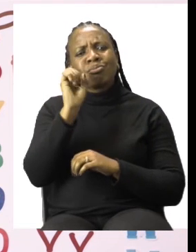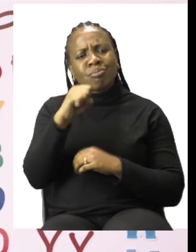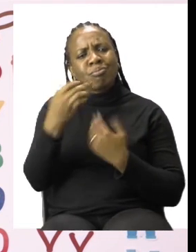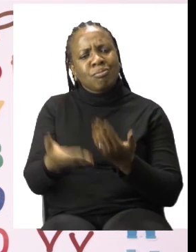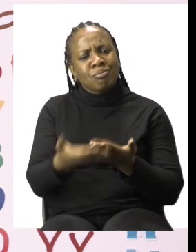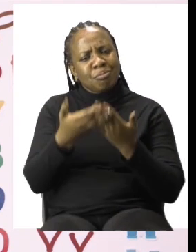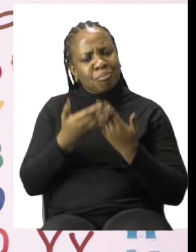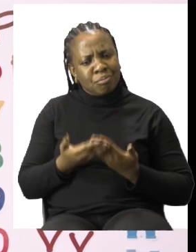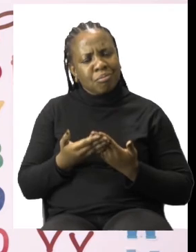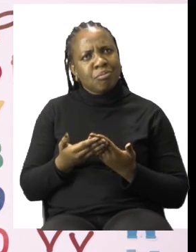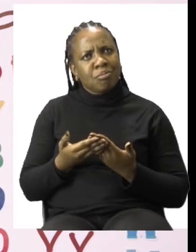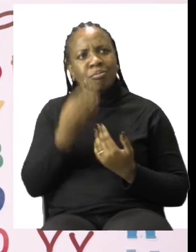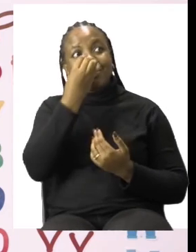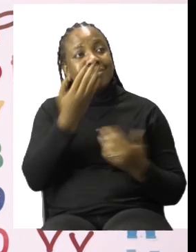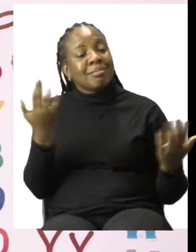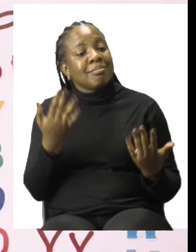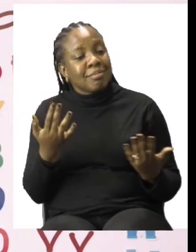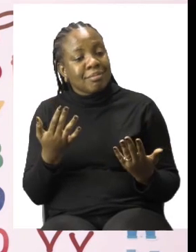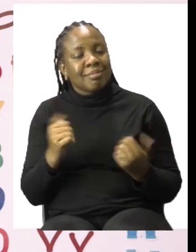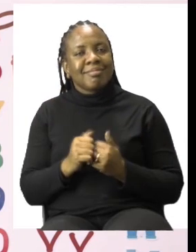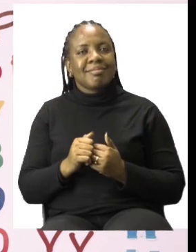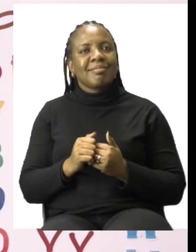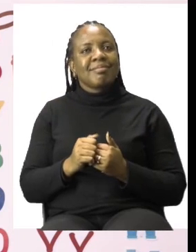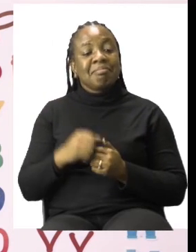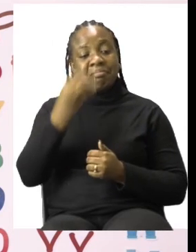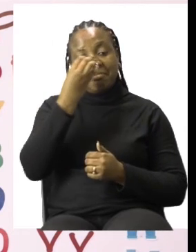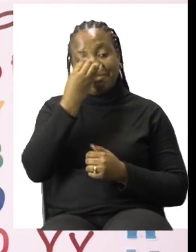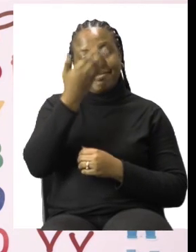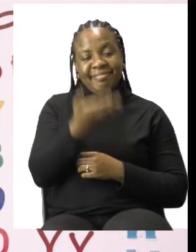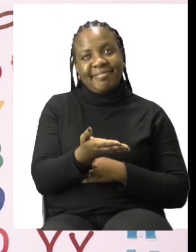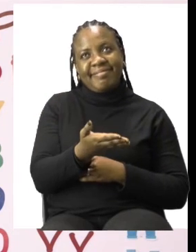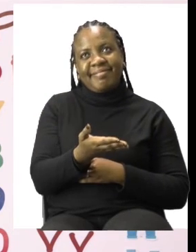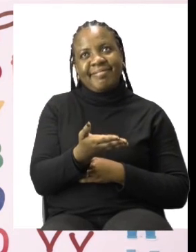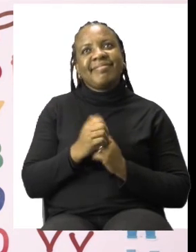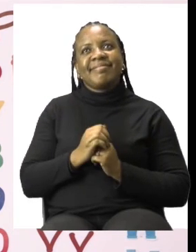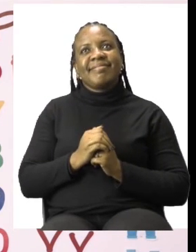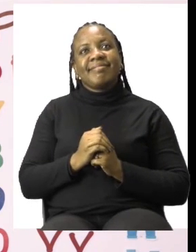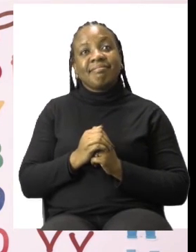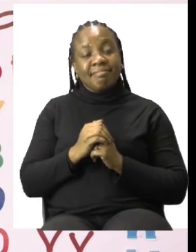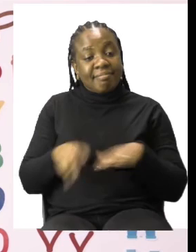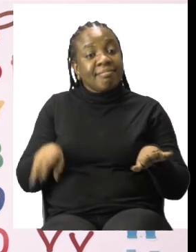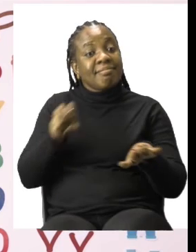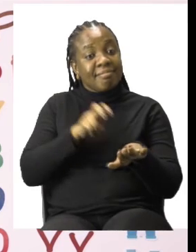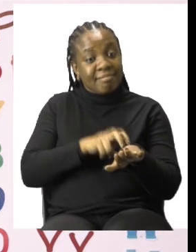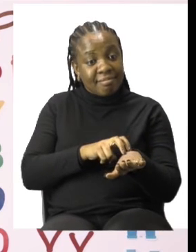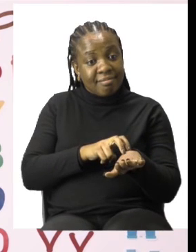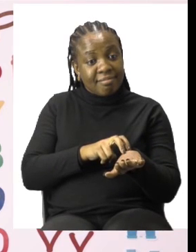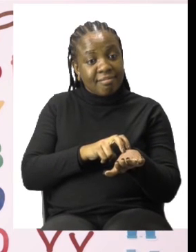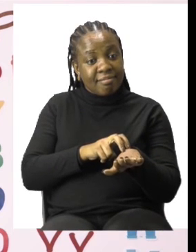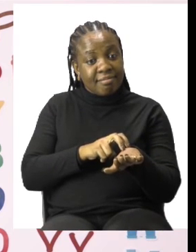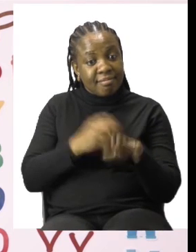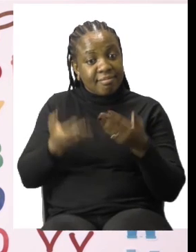Sashi? Oh! There you are Sashi. Are you ready to go and help me with my special project?